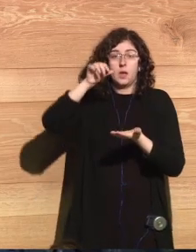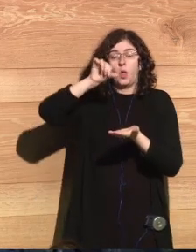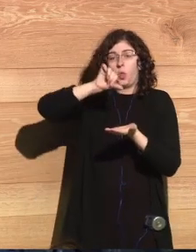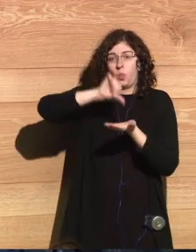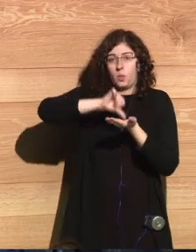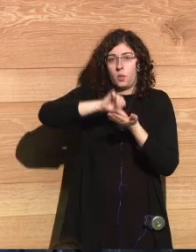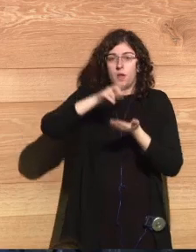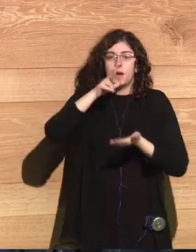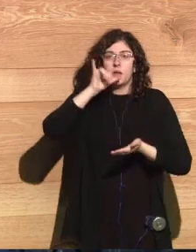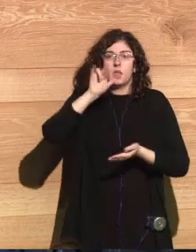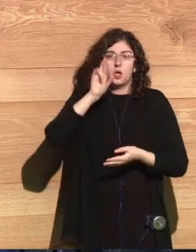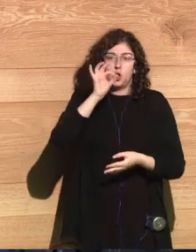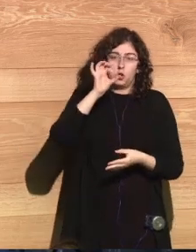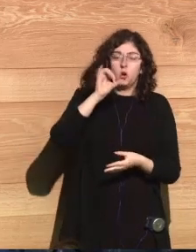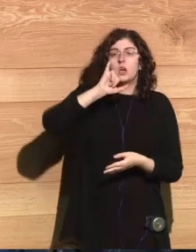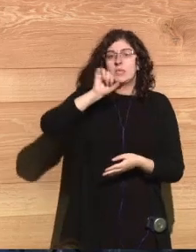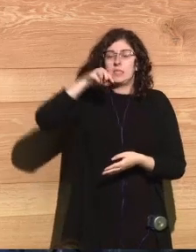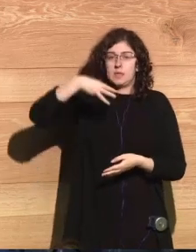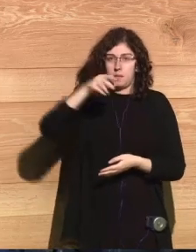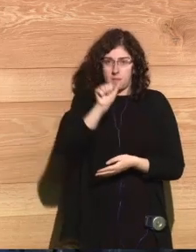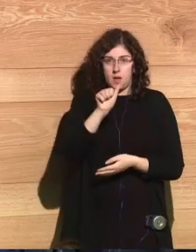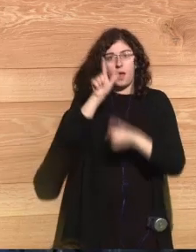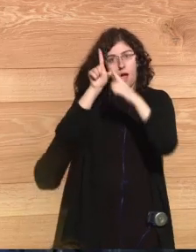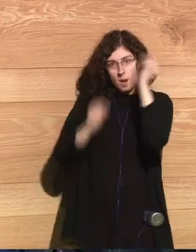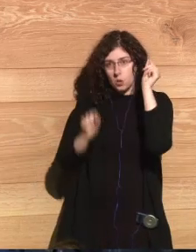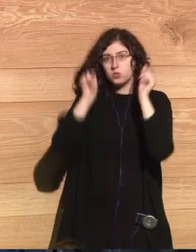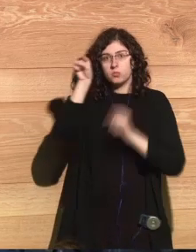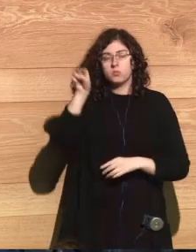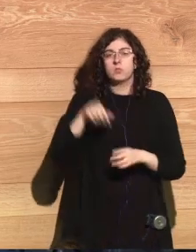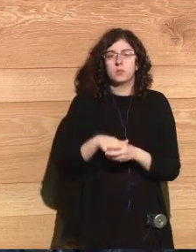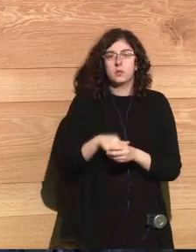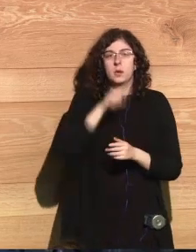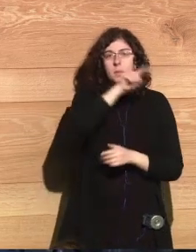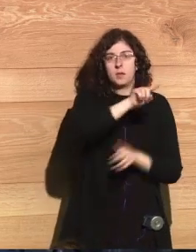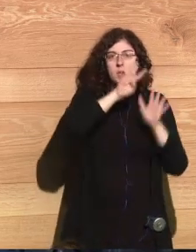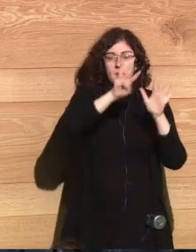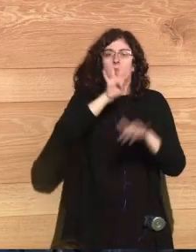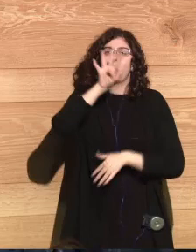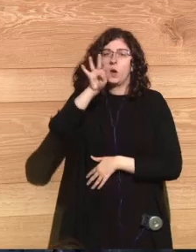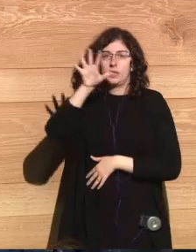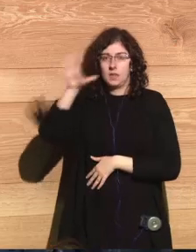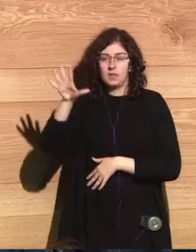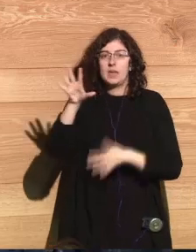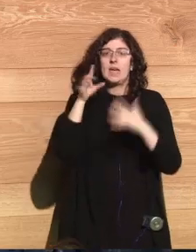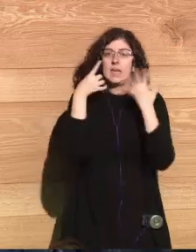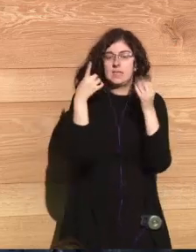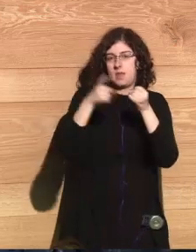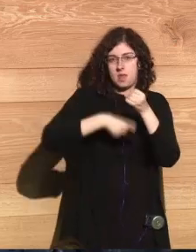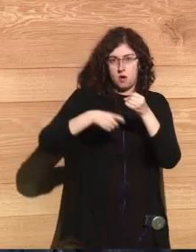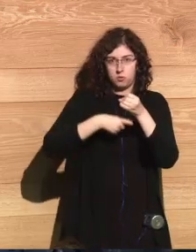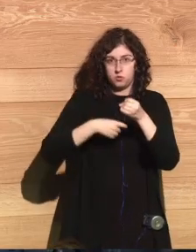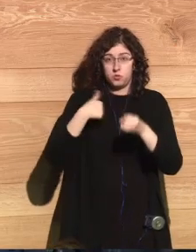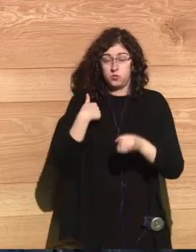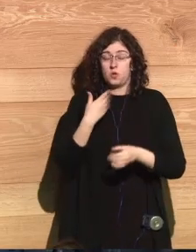in 1945, August 6th. I was a 13